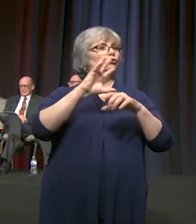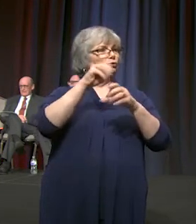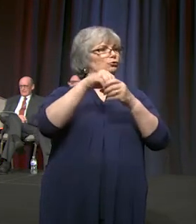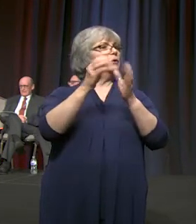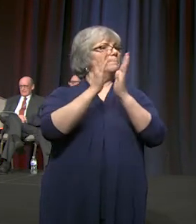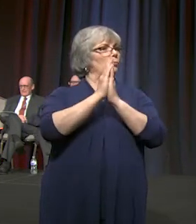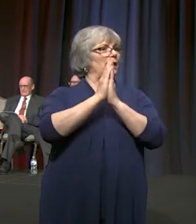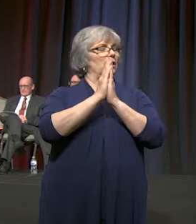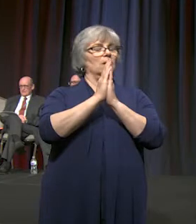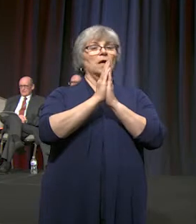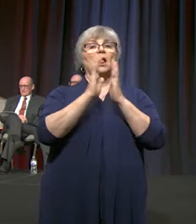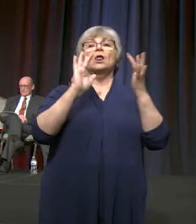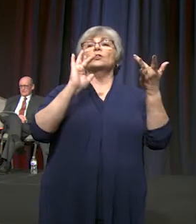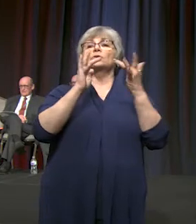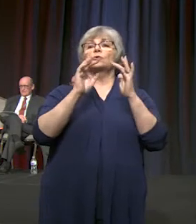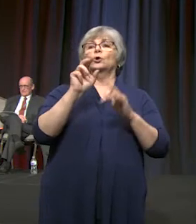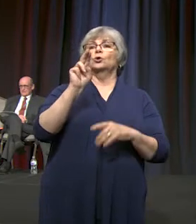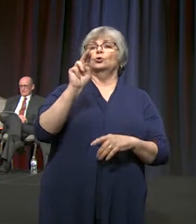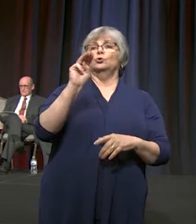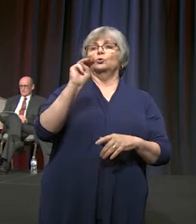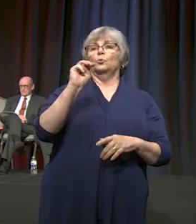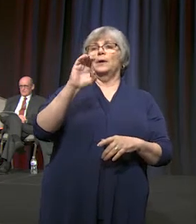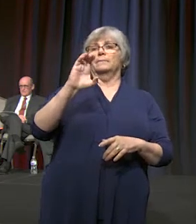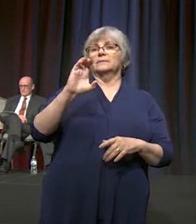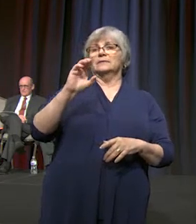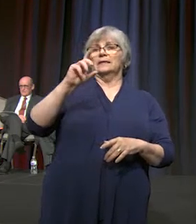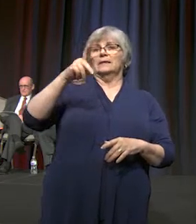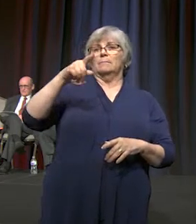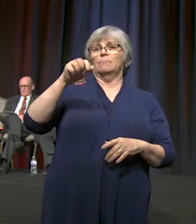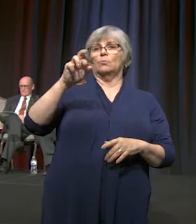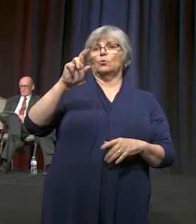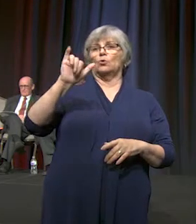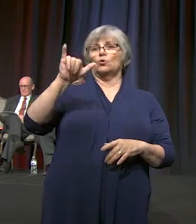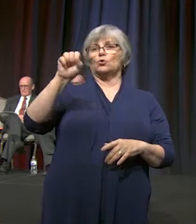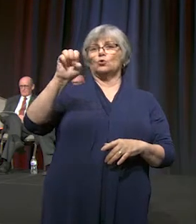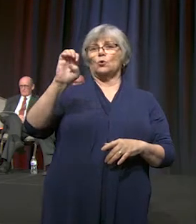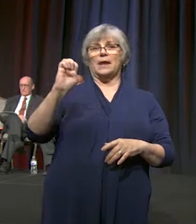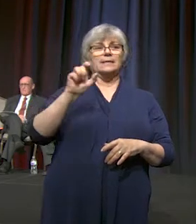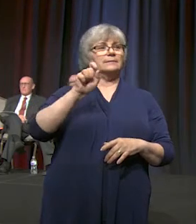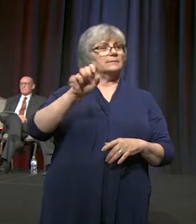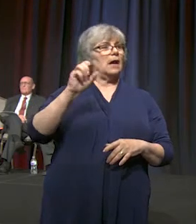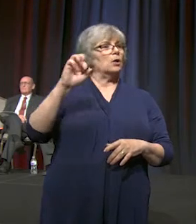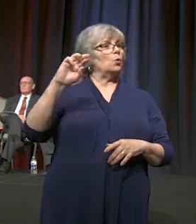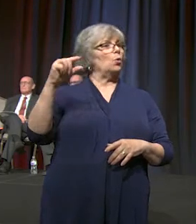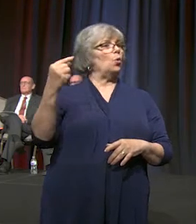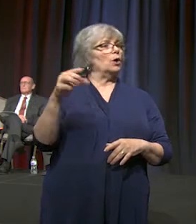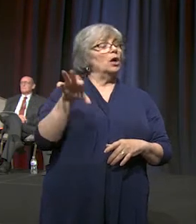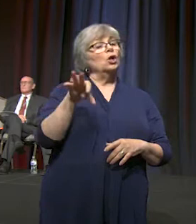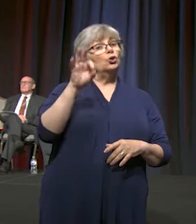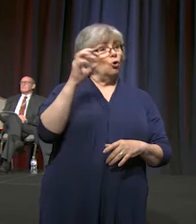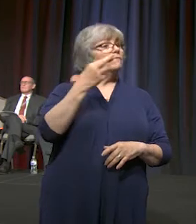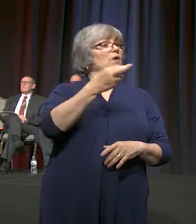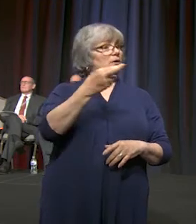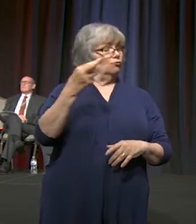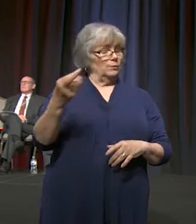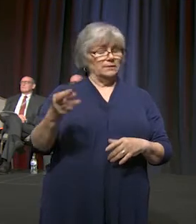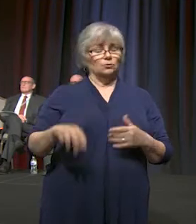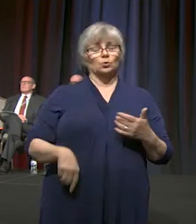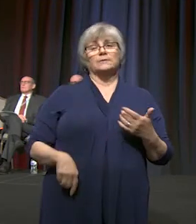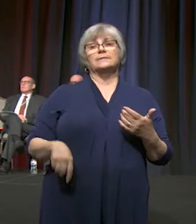There's a website, umcpraise.org, where you will find resources, you'll find